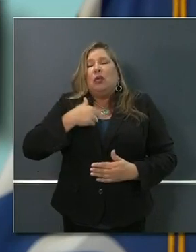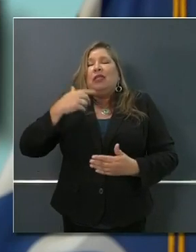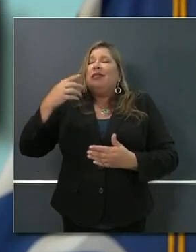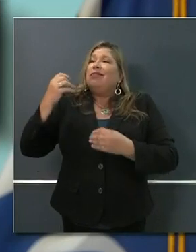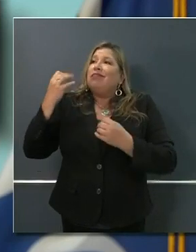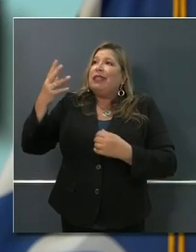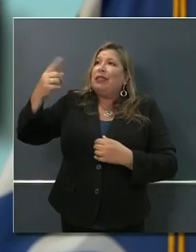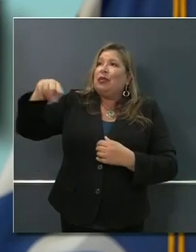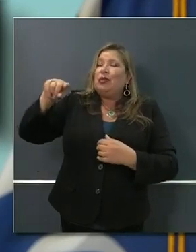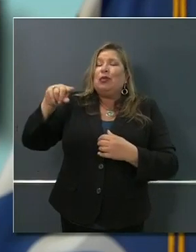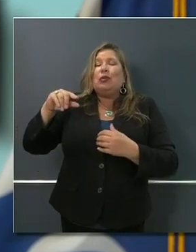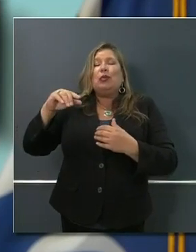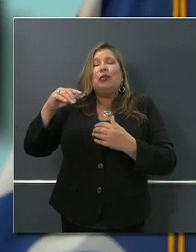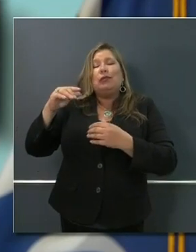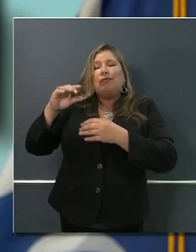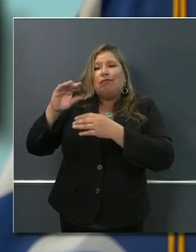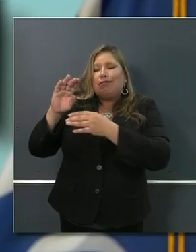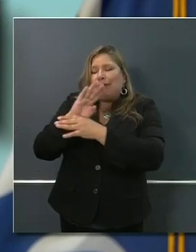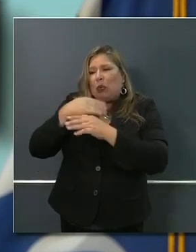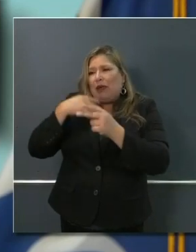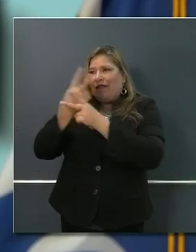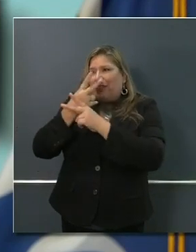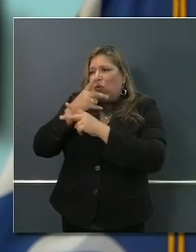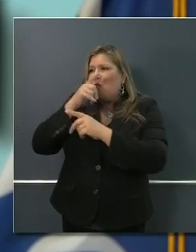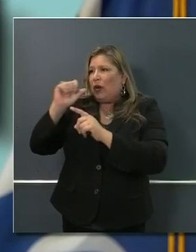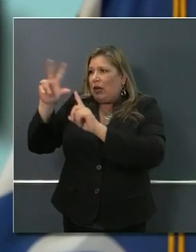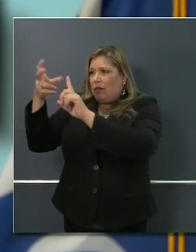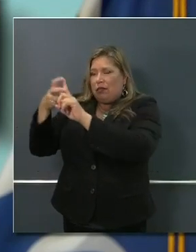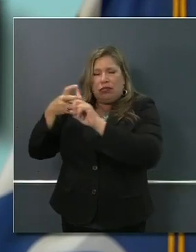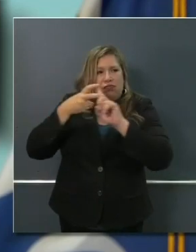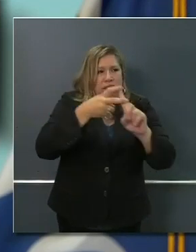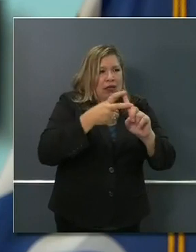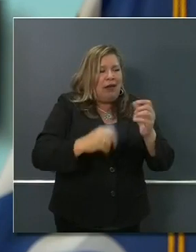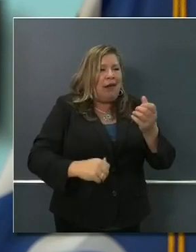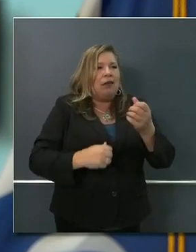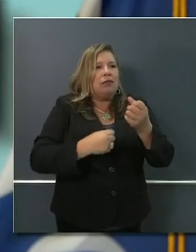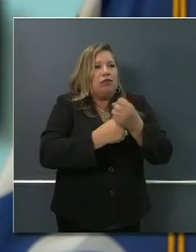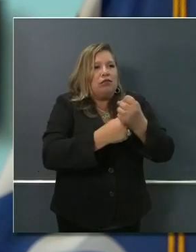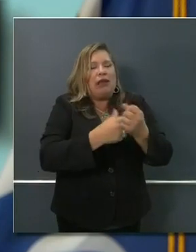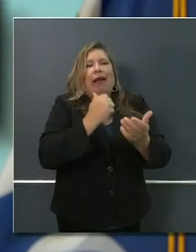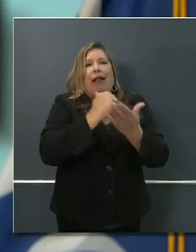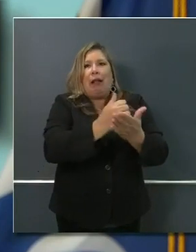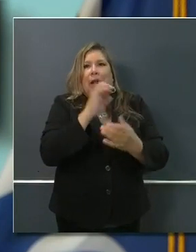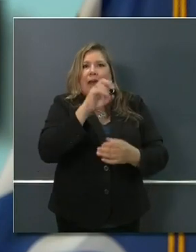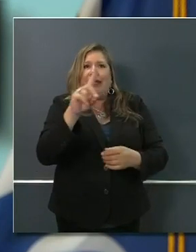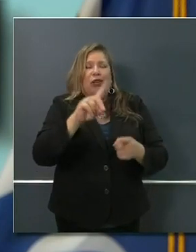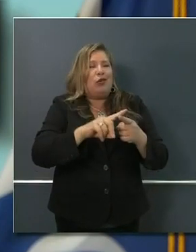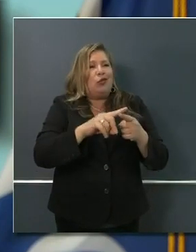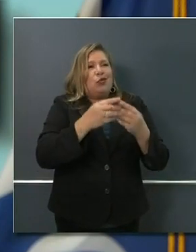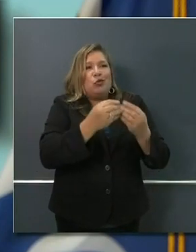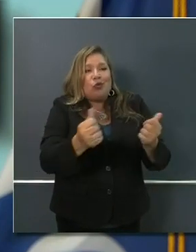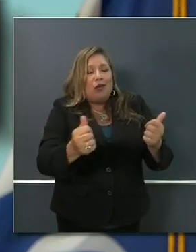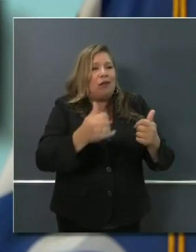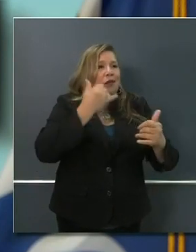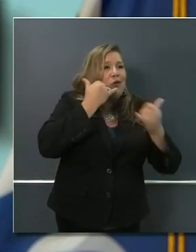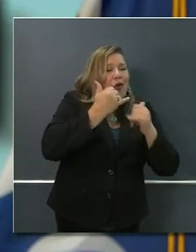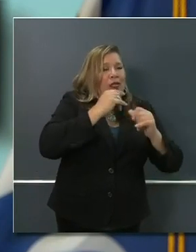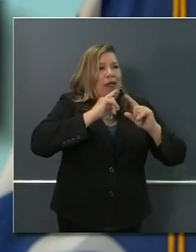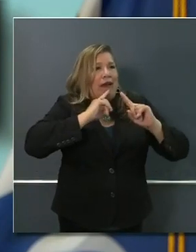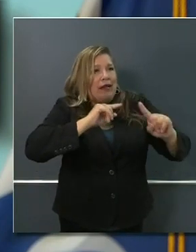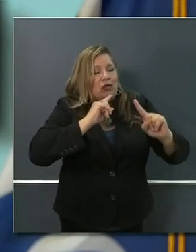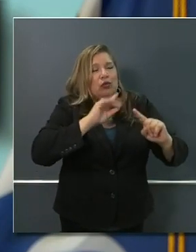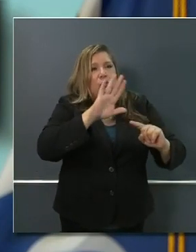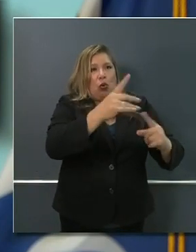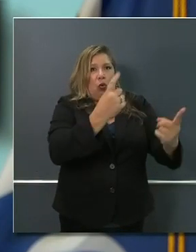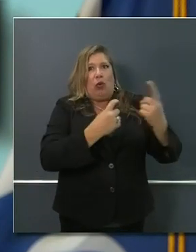strategies in terms of how we conduct ourselves and how we are able to answer questions